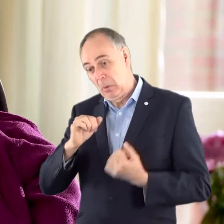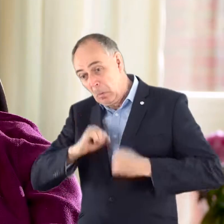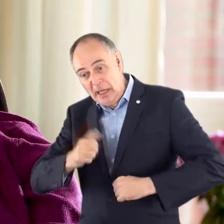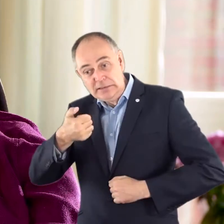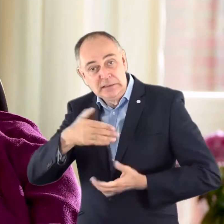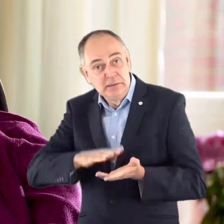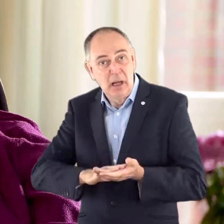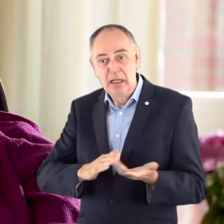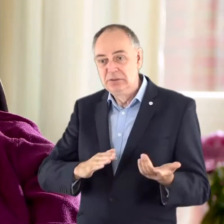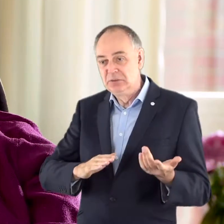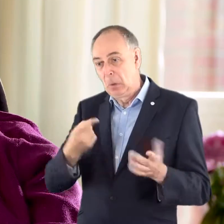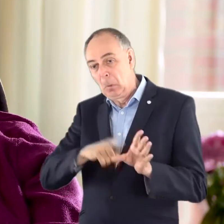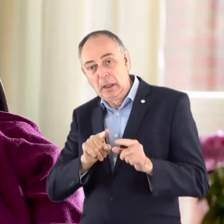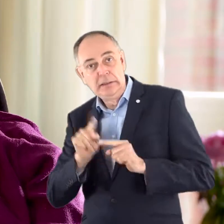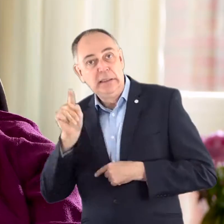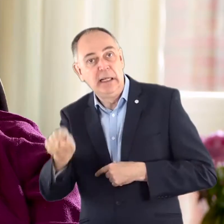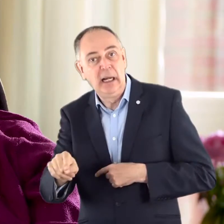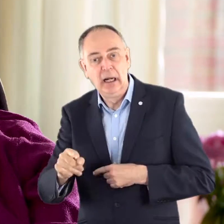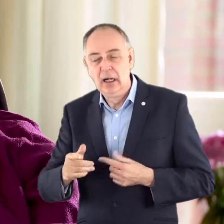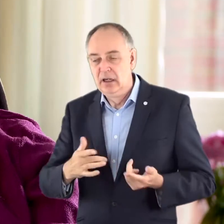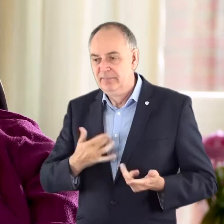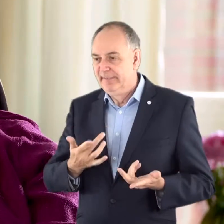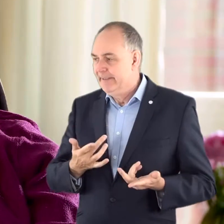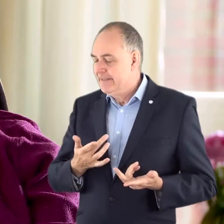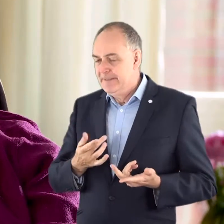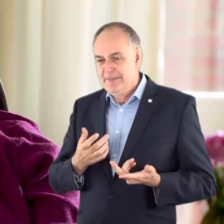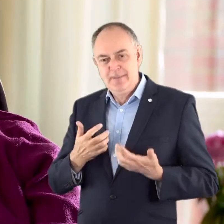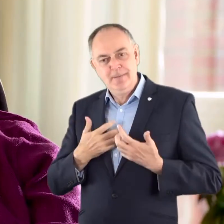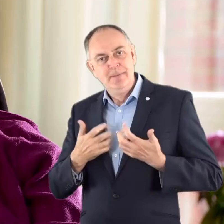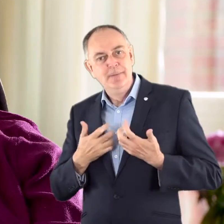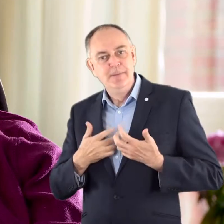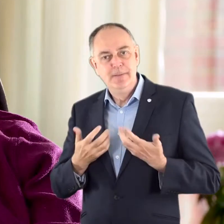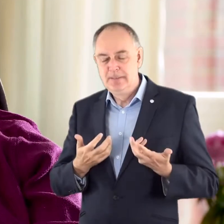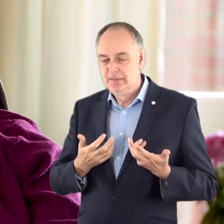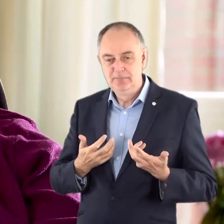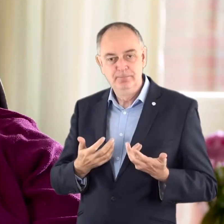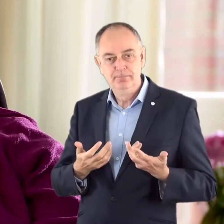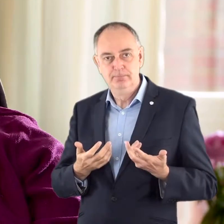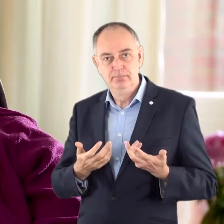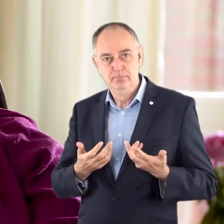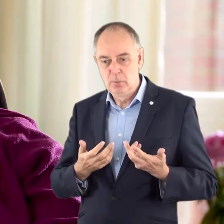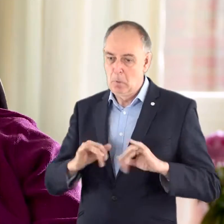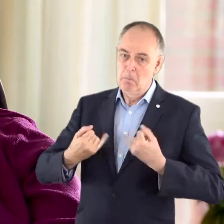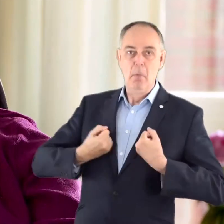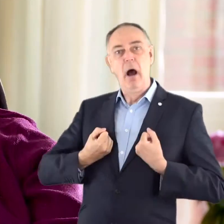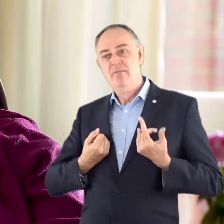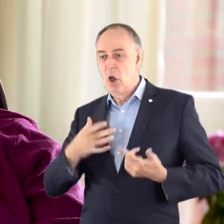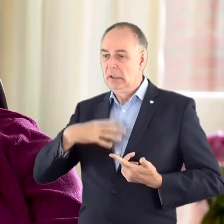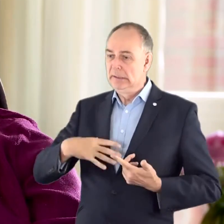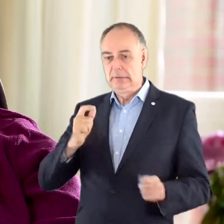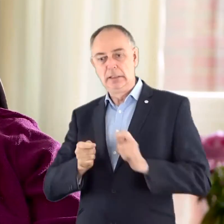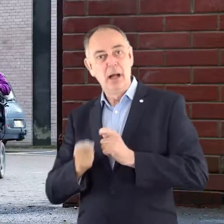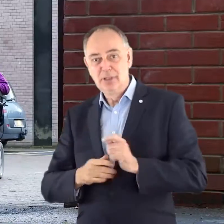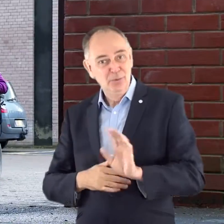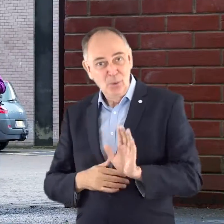frustrated and angry primarily as it's not my fault that I needed adaptations and yet they